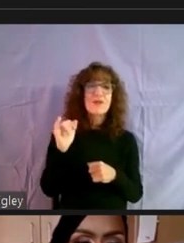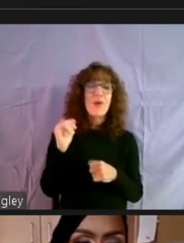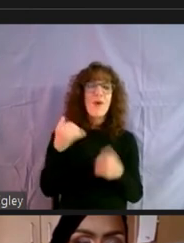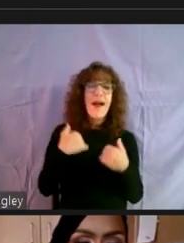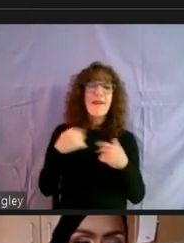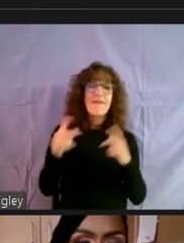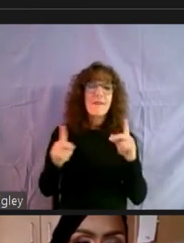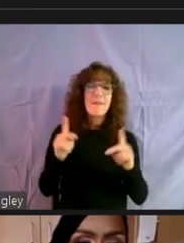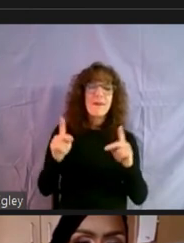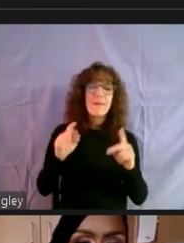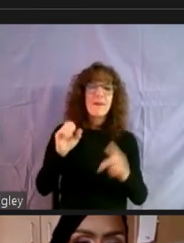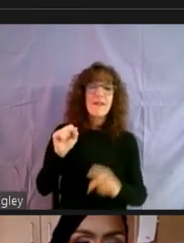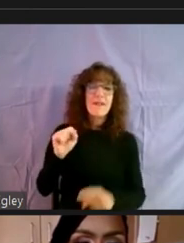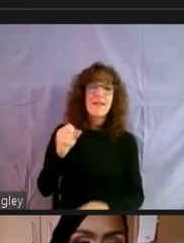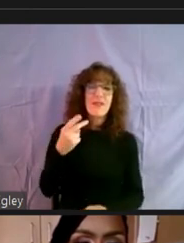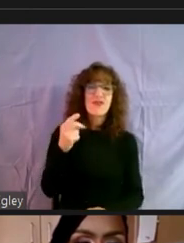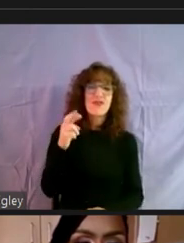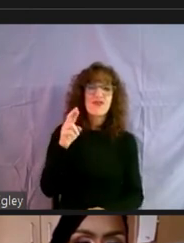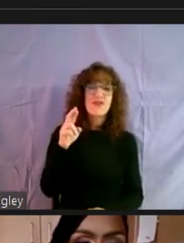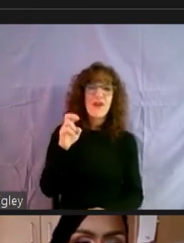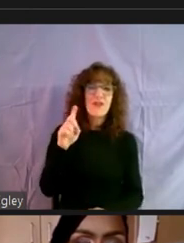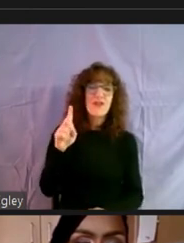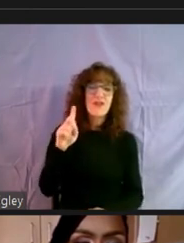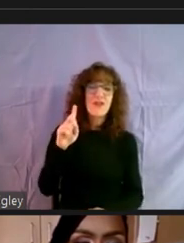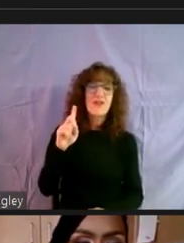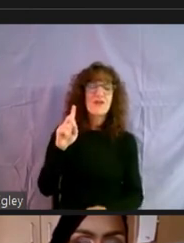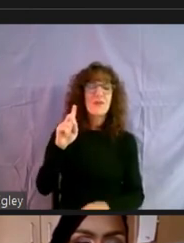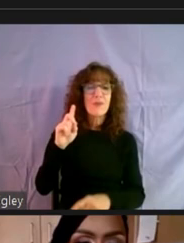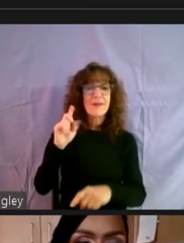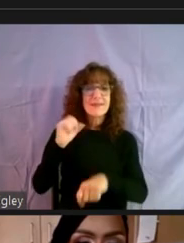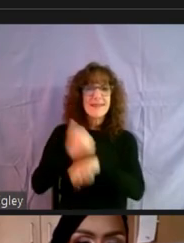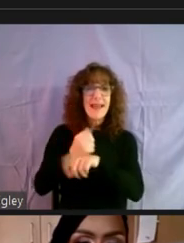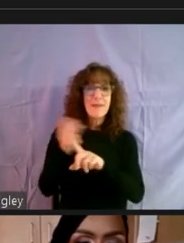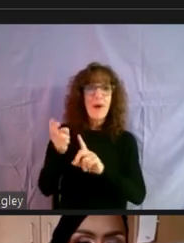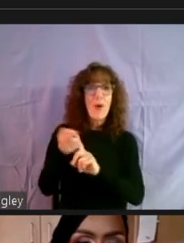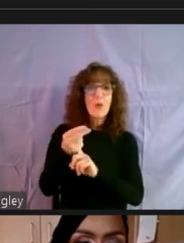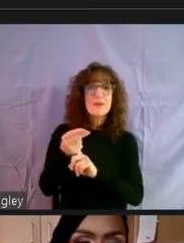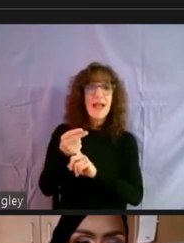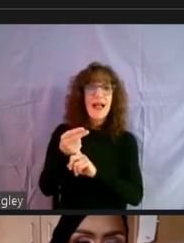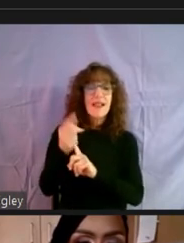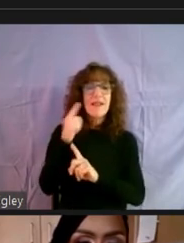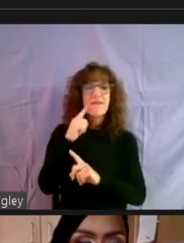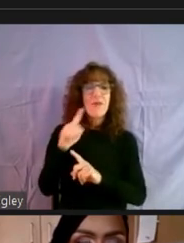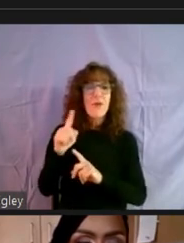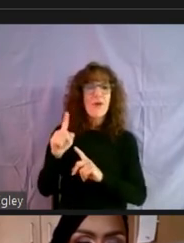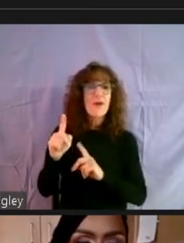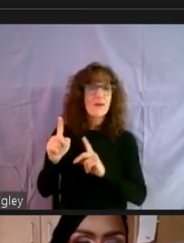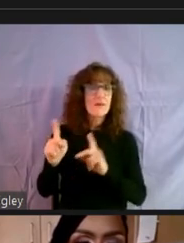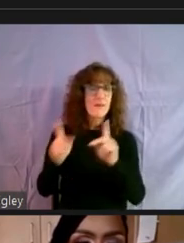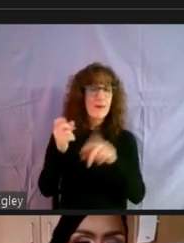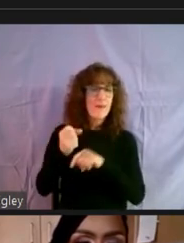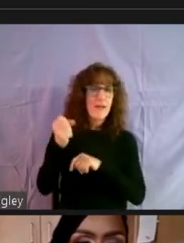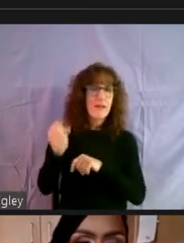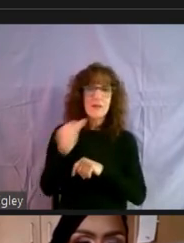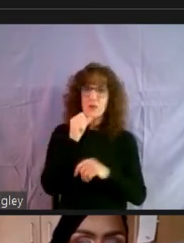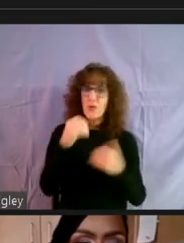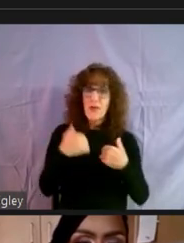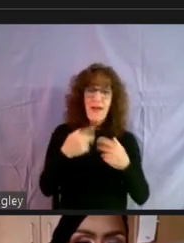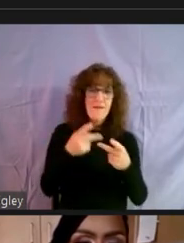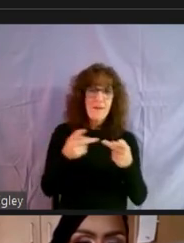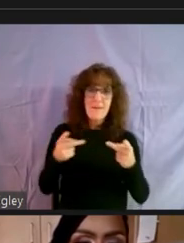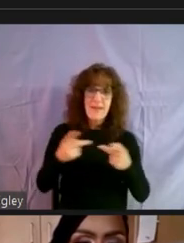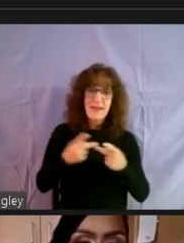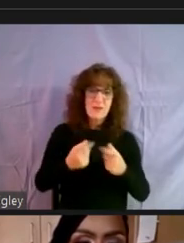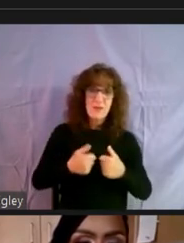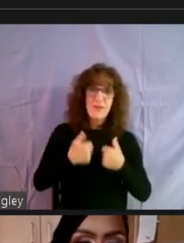persons. Um, we've stood up a, um, hotel for our, um, for our sheltering of persons who don't have a place to shelter